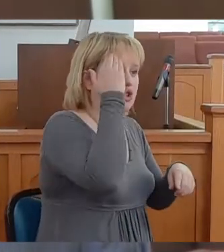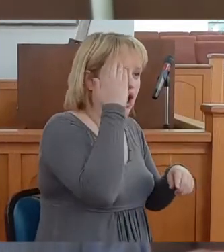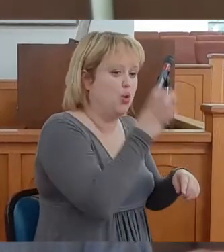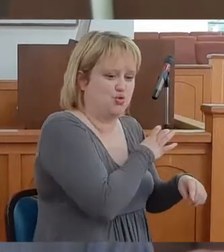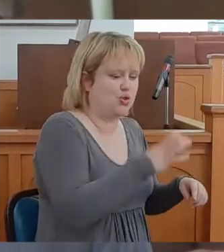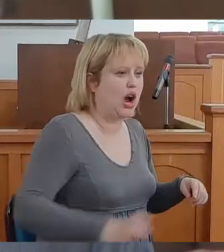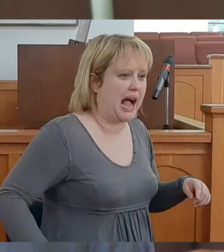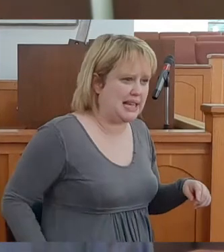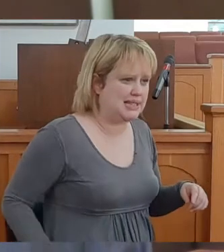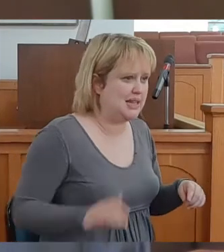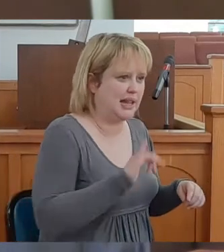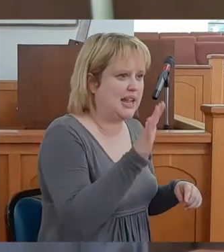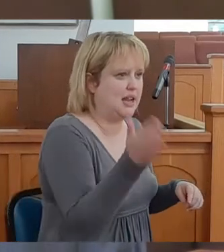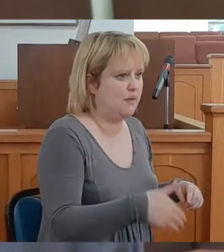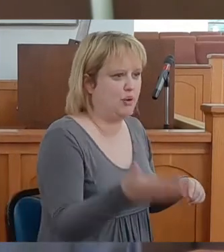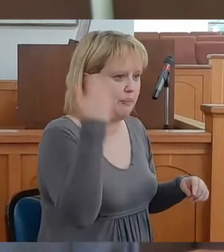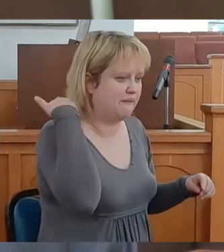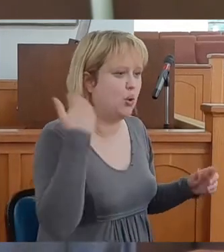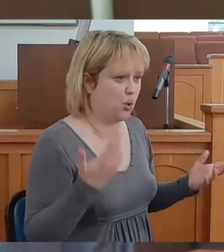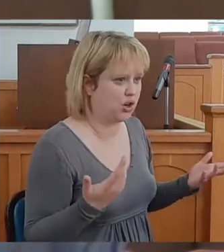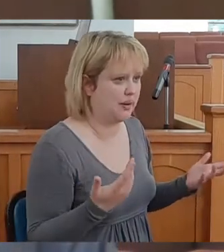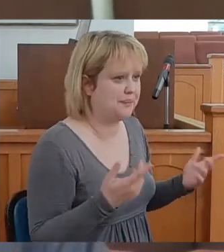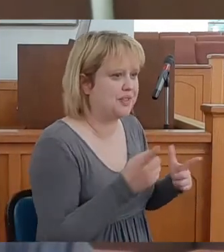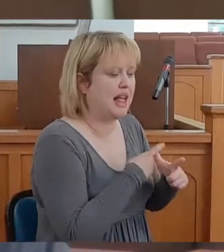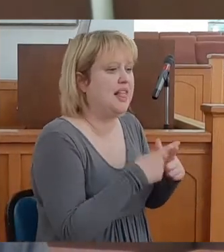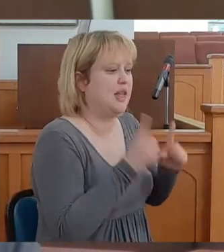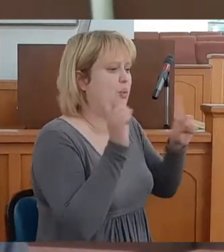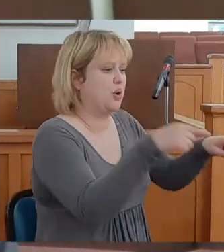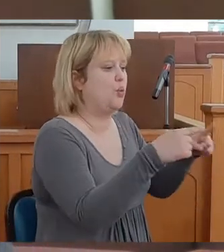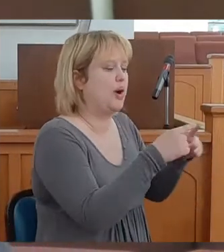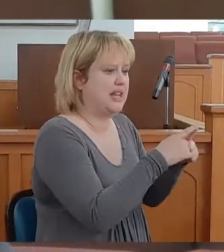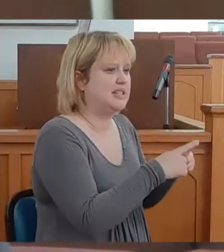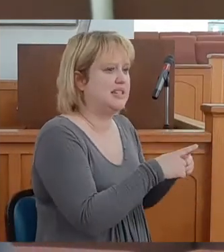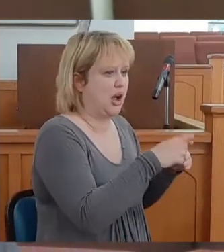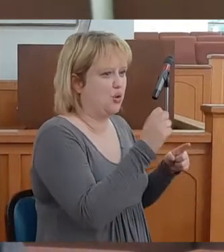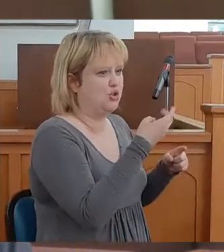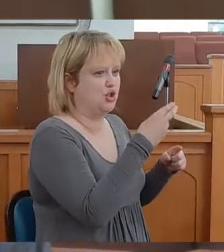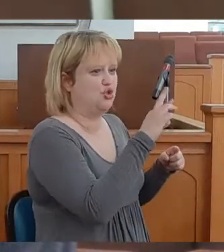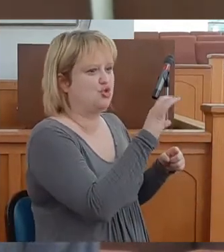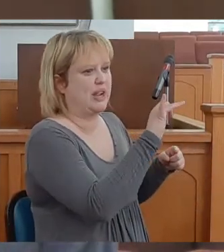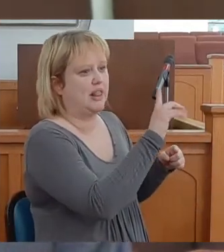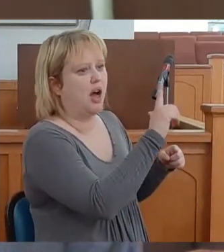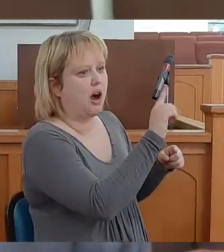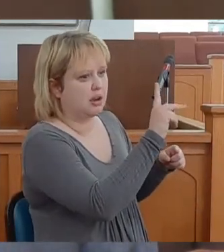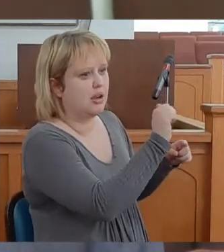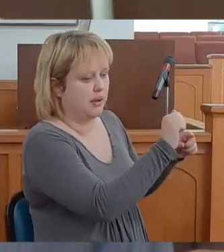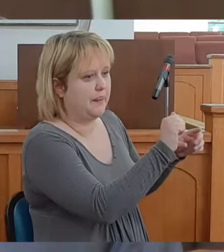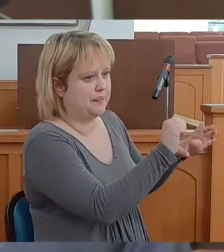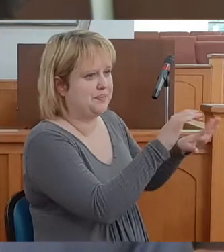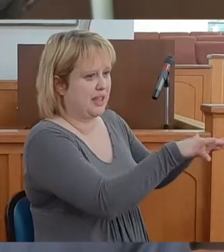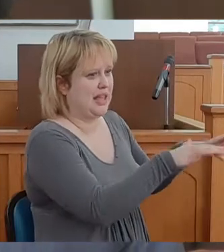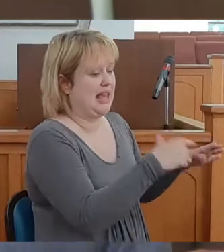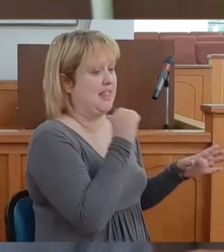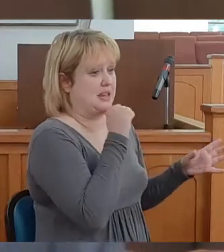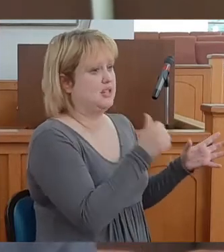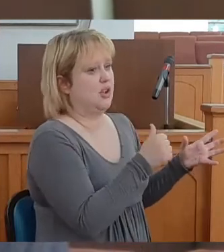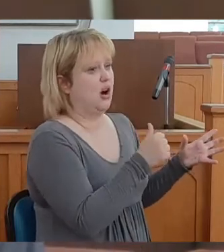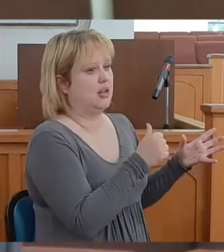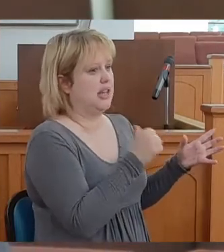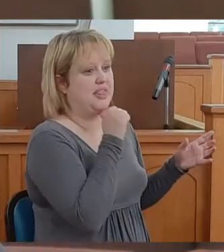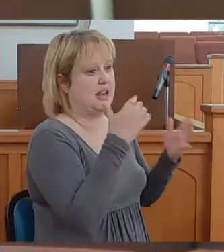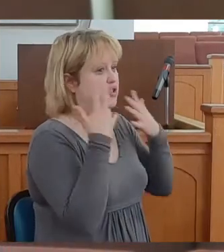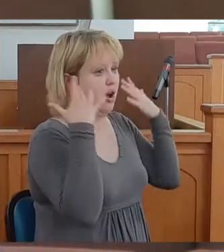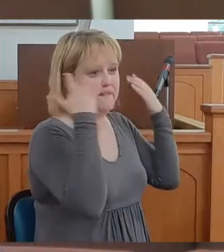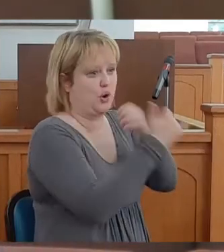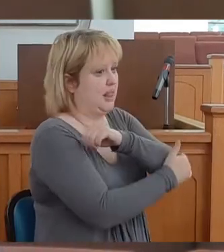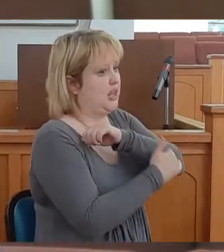like never before. Then we went down to Sri Lanka. I'll tell you, Sri Lanka is not a